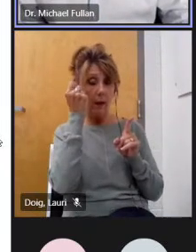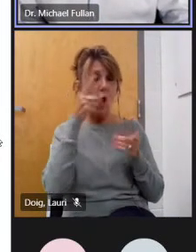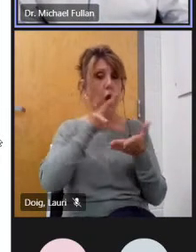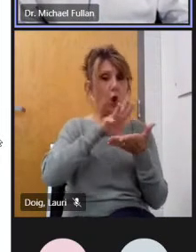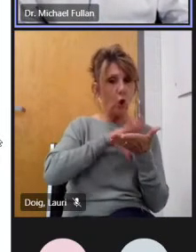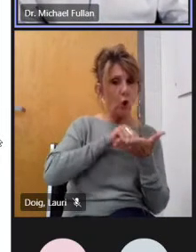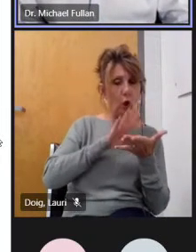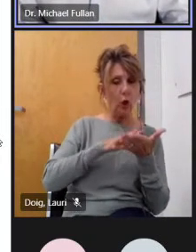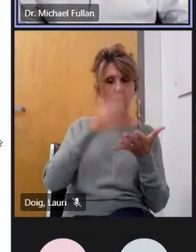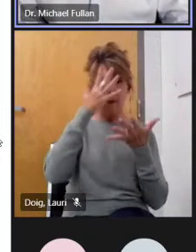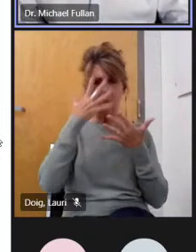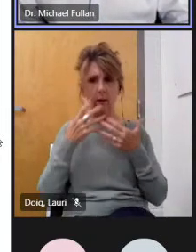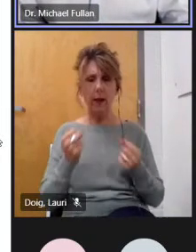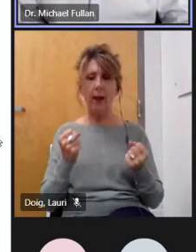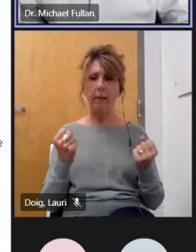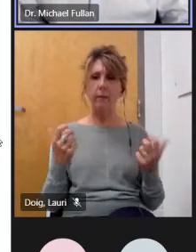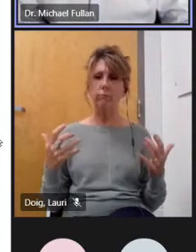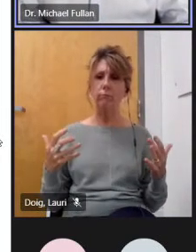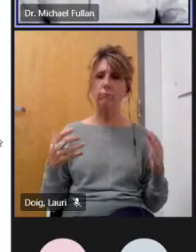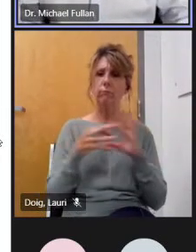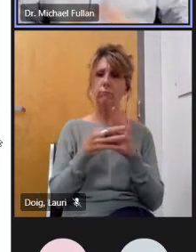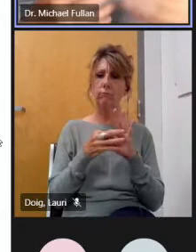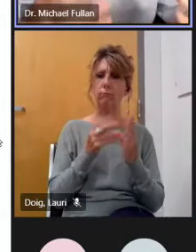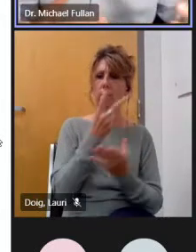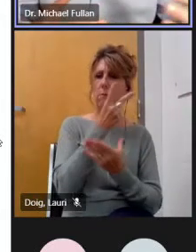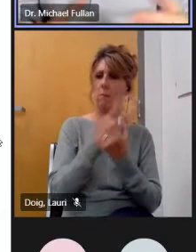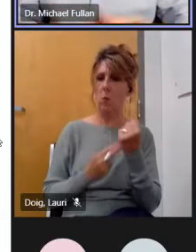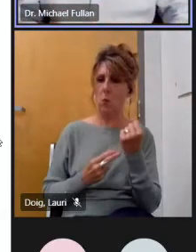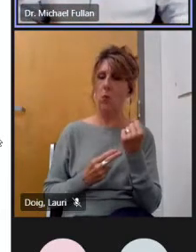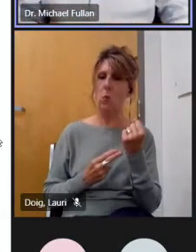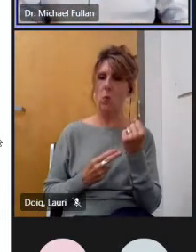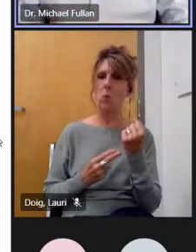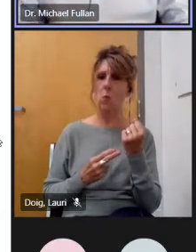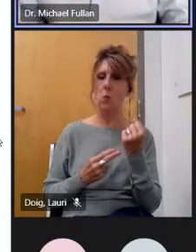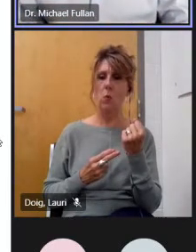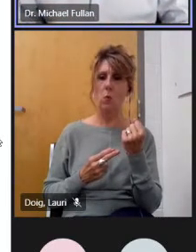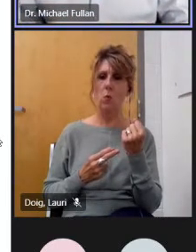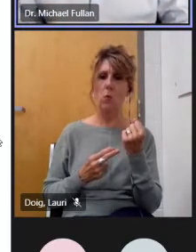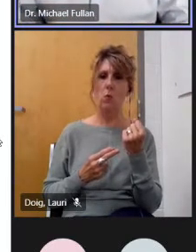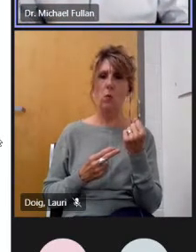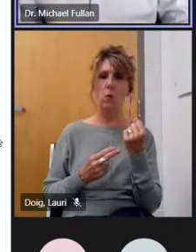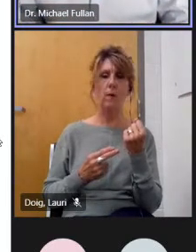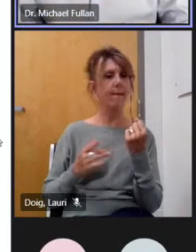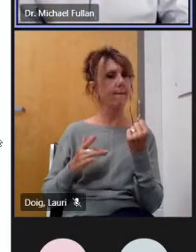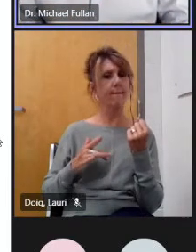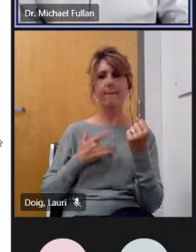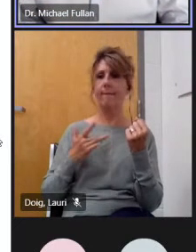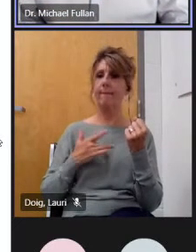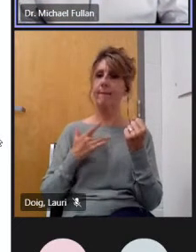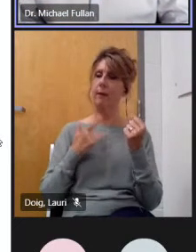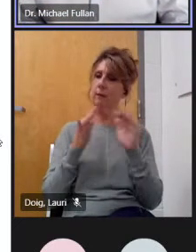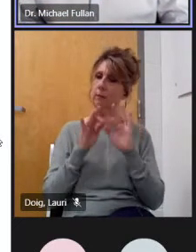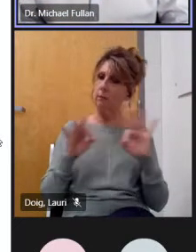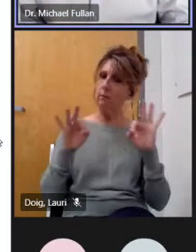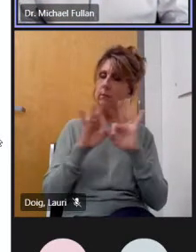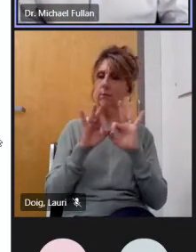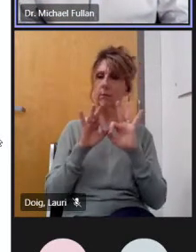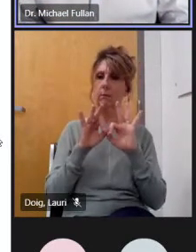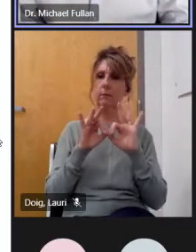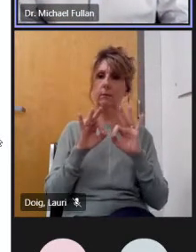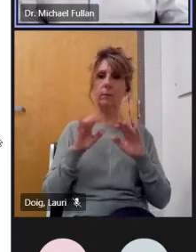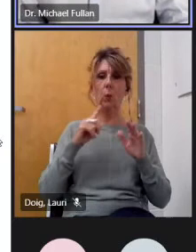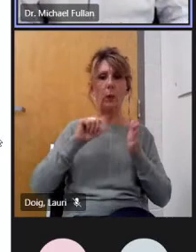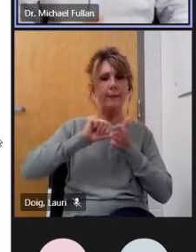uh if we think about uh where we these this is what we prioritize in our own work that we really